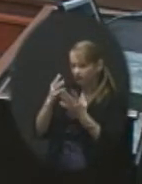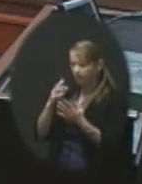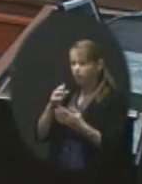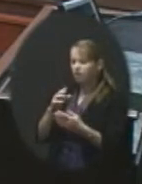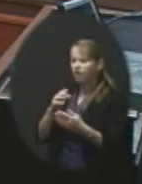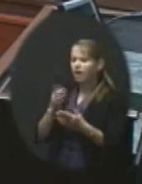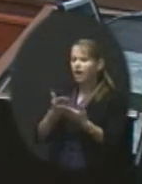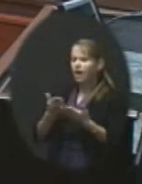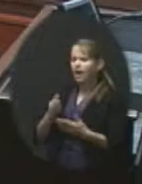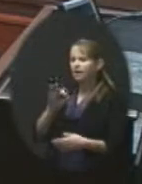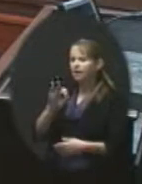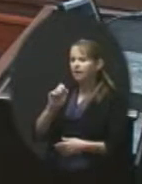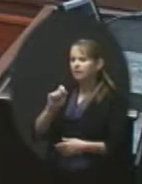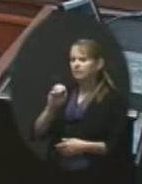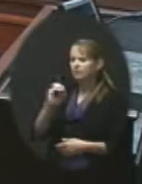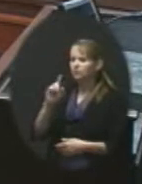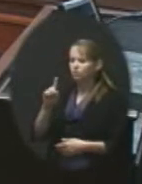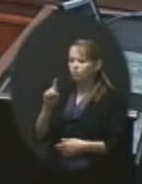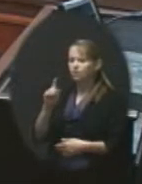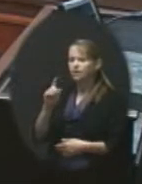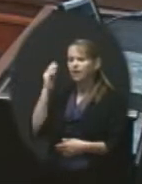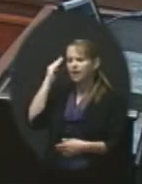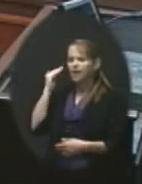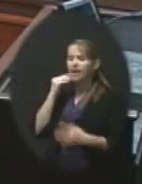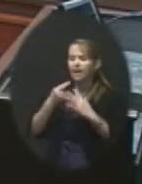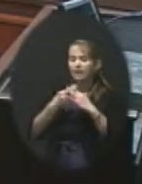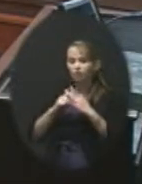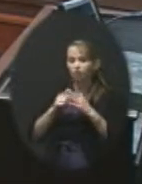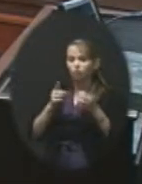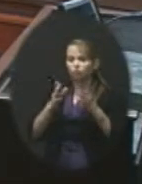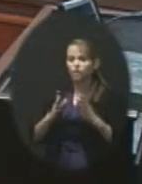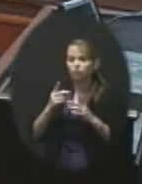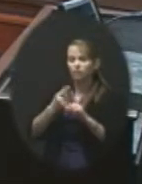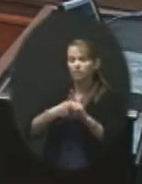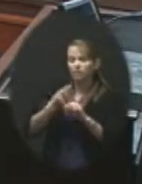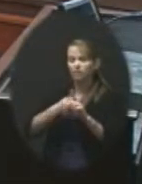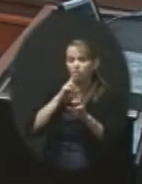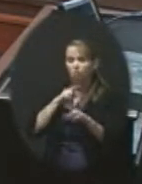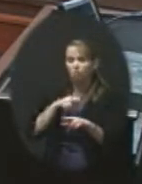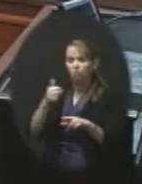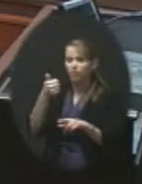can start directors monthly report. Any comments or questions?